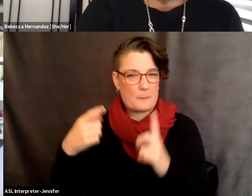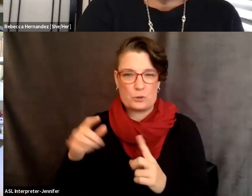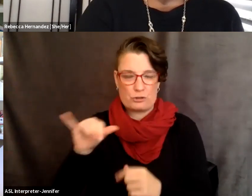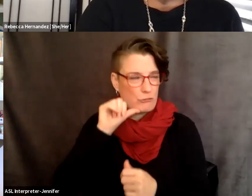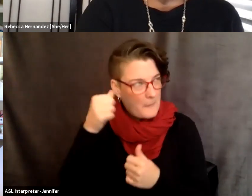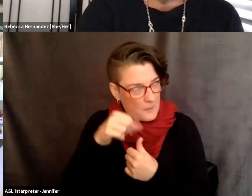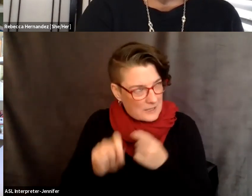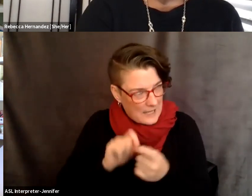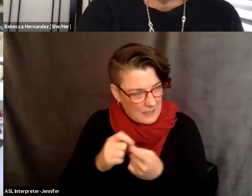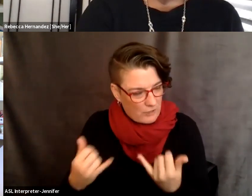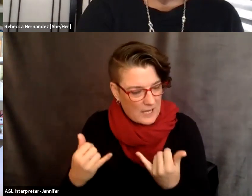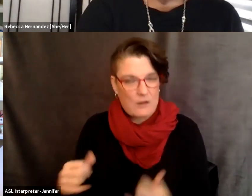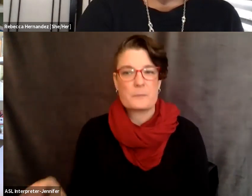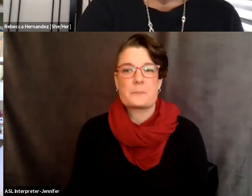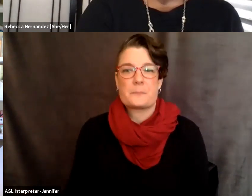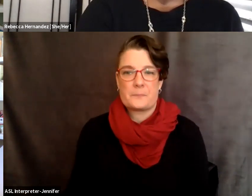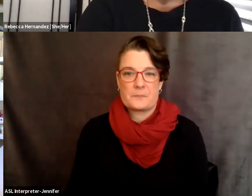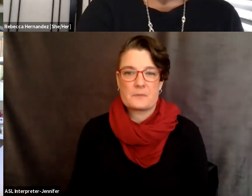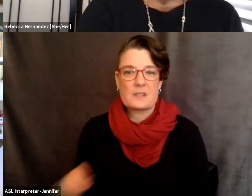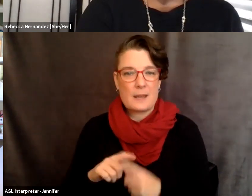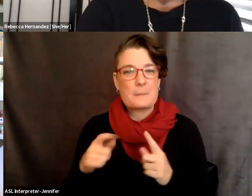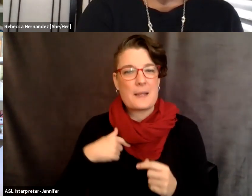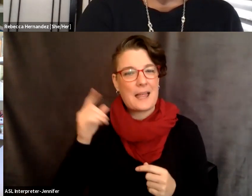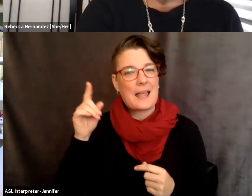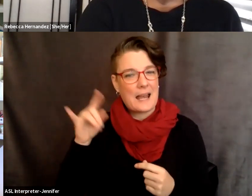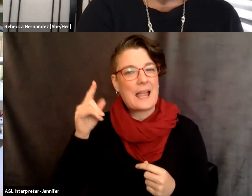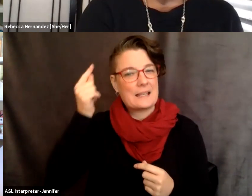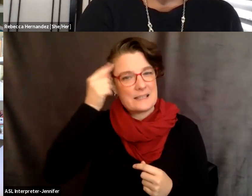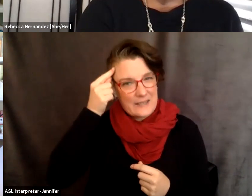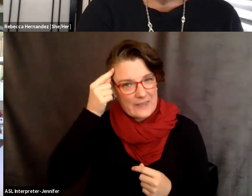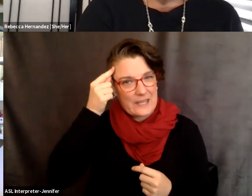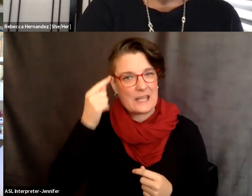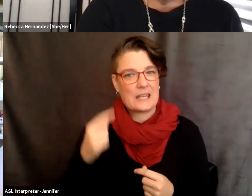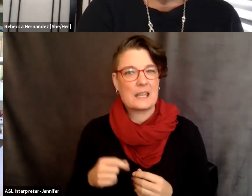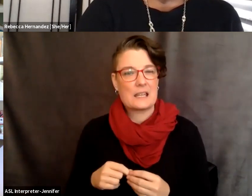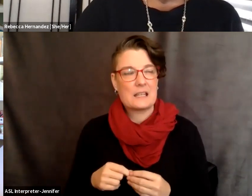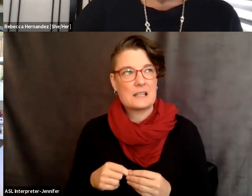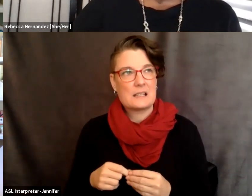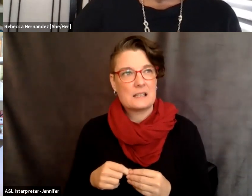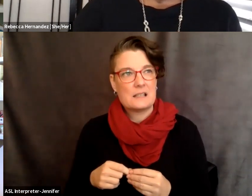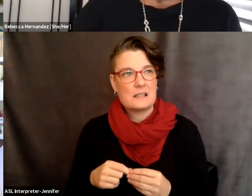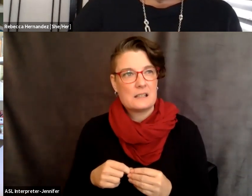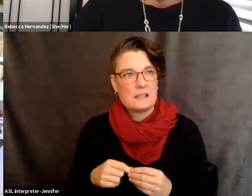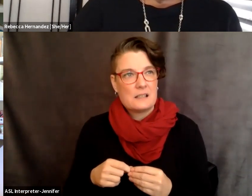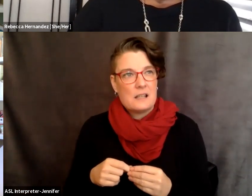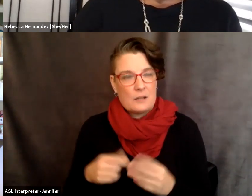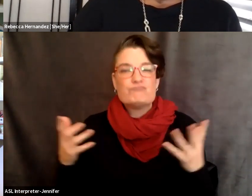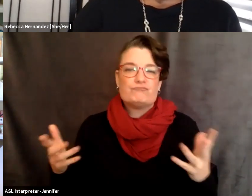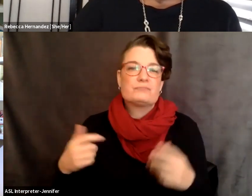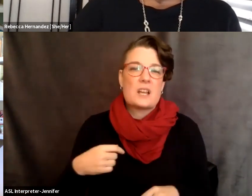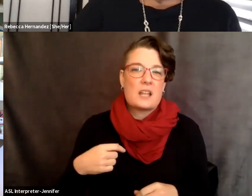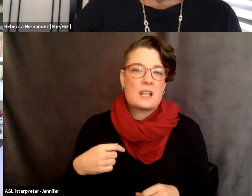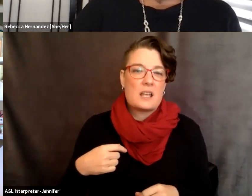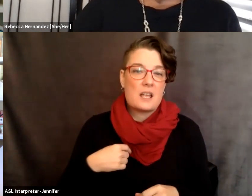exactly right now. Um, but I did think that, that, um, that I, I found